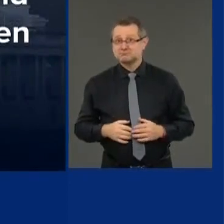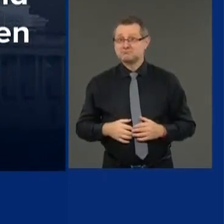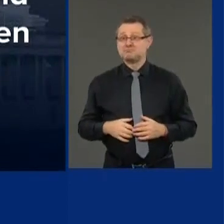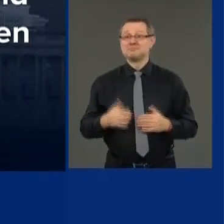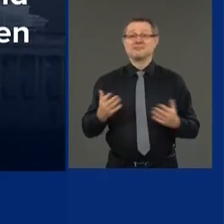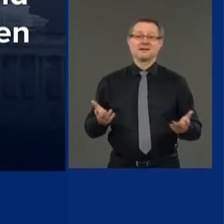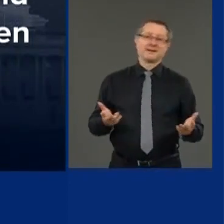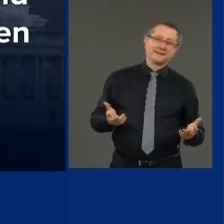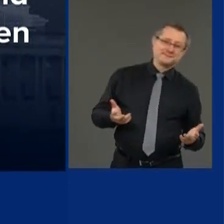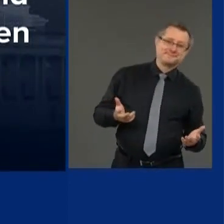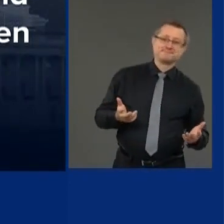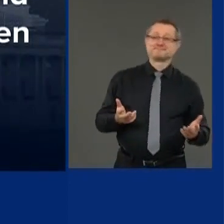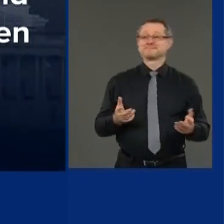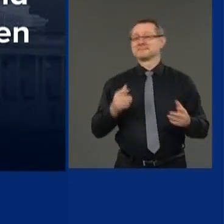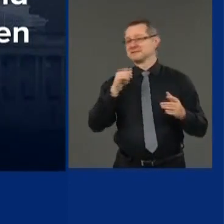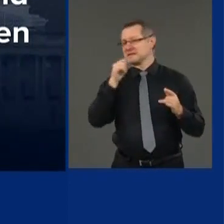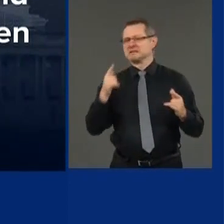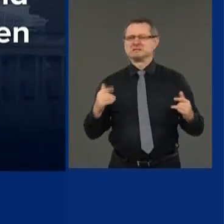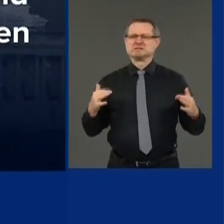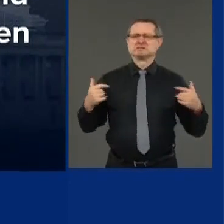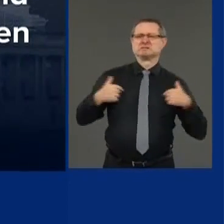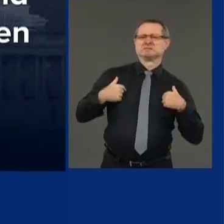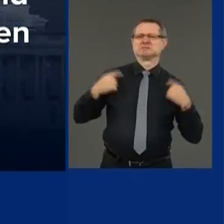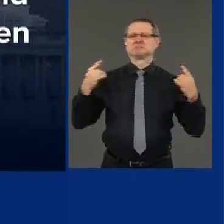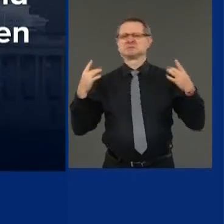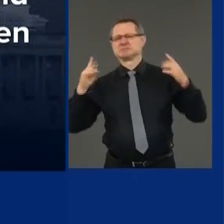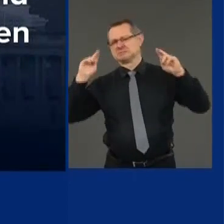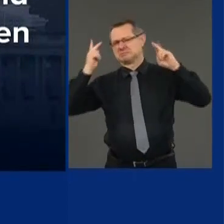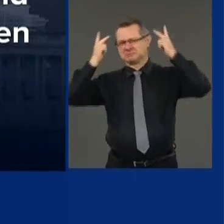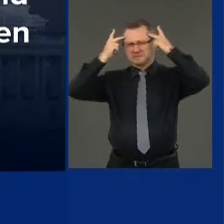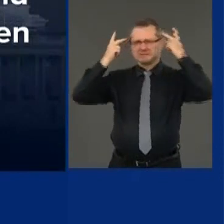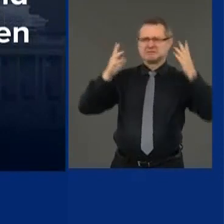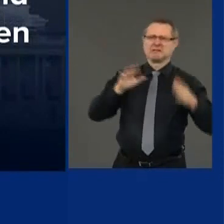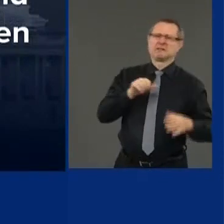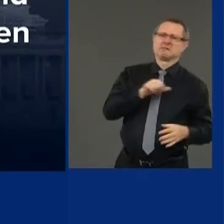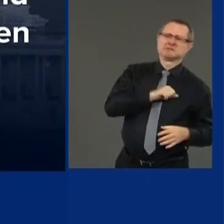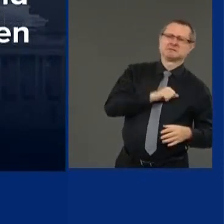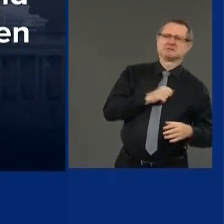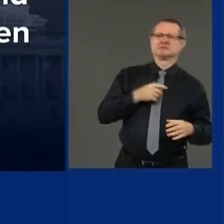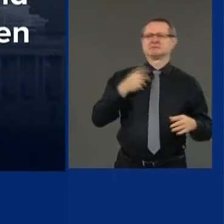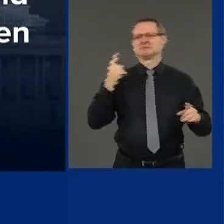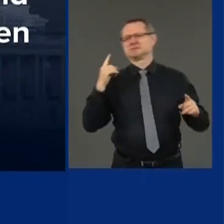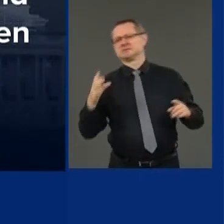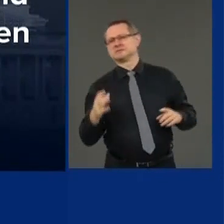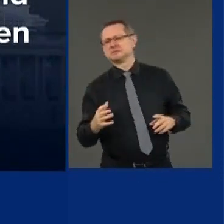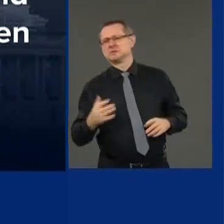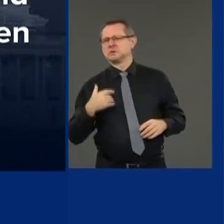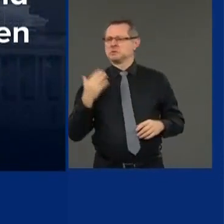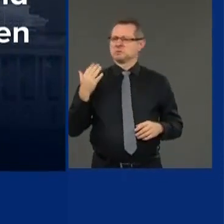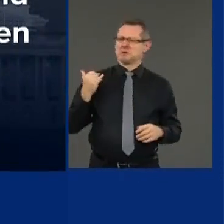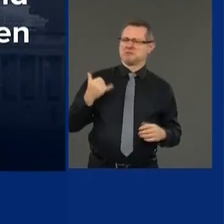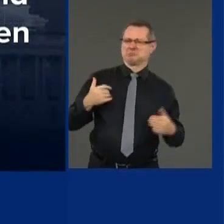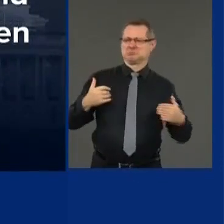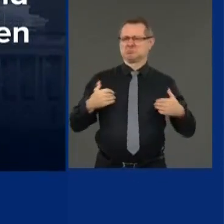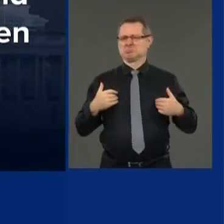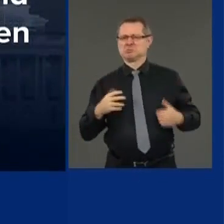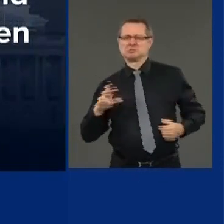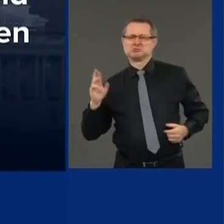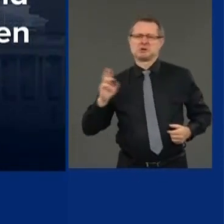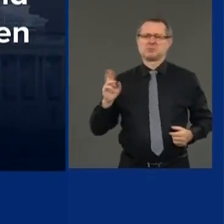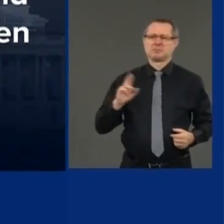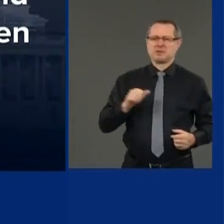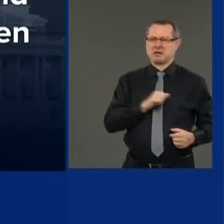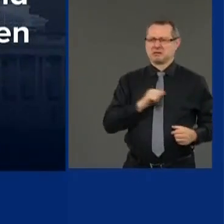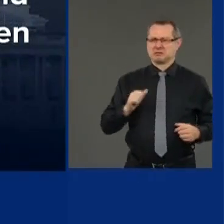hyperpolitical Washington attitude, why should a Republican Senate give funds